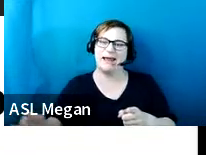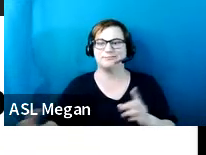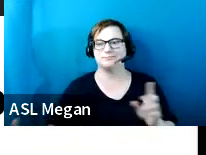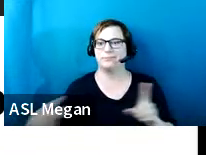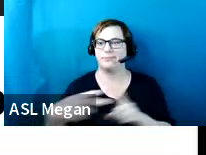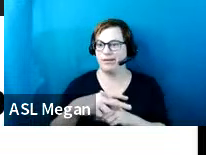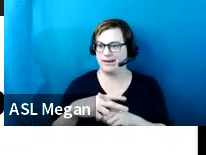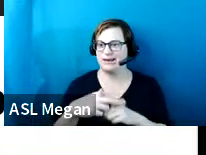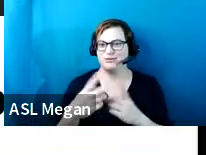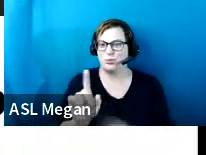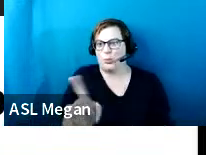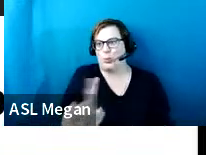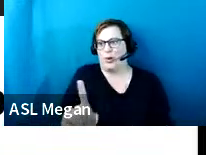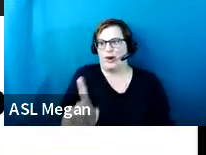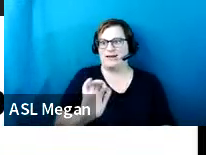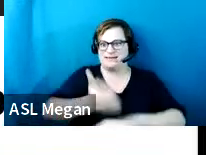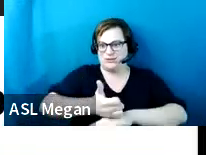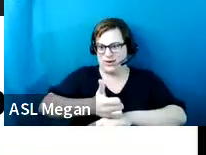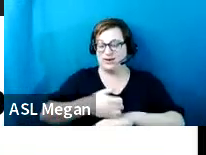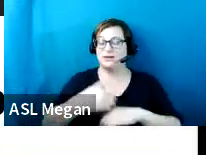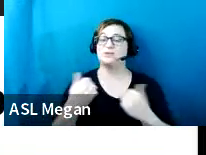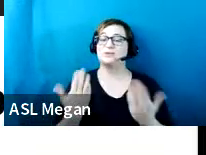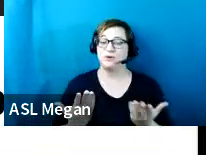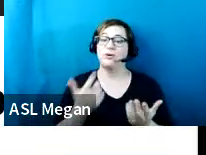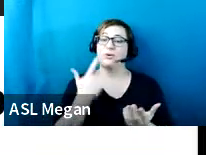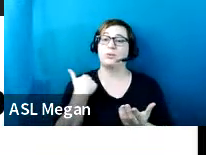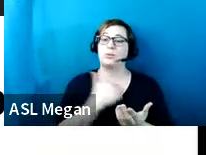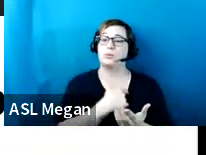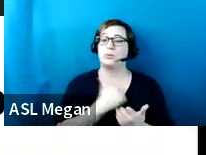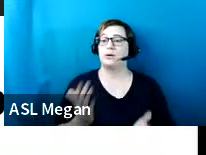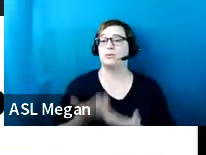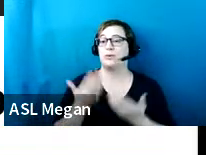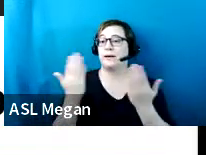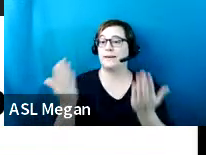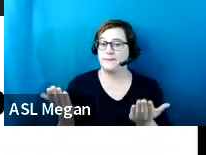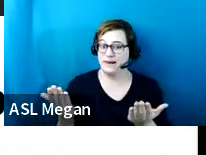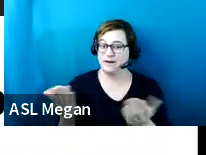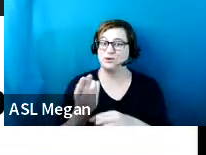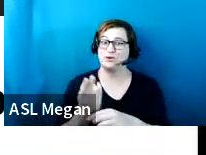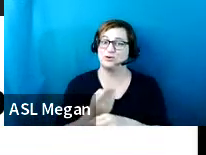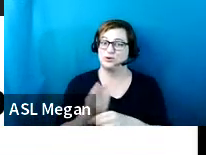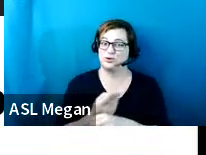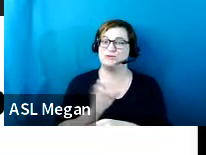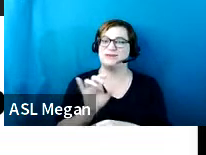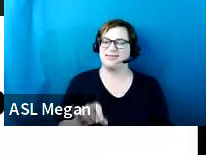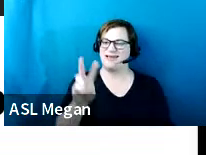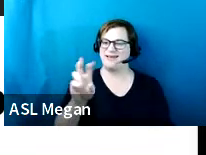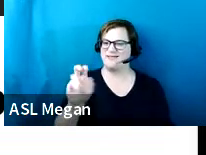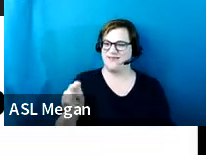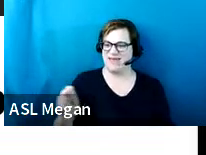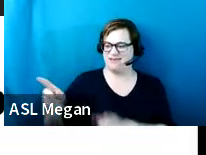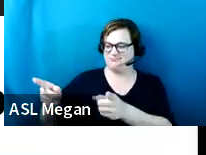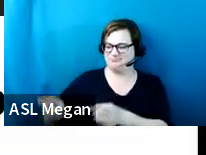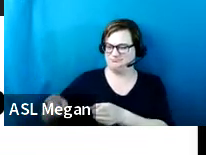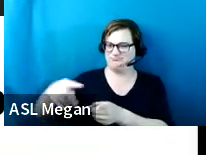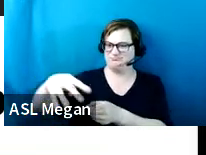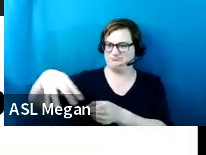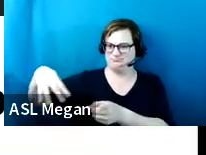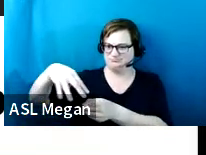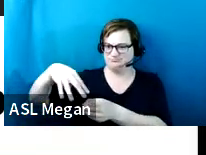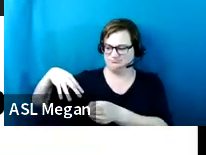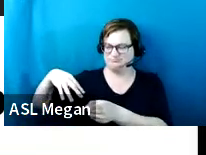it may be. So because of that we recommend using that bandwidth space as your minimum width